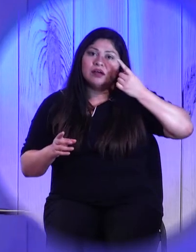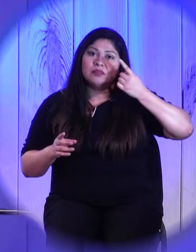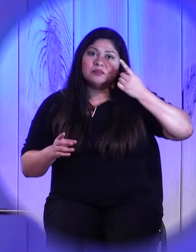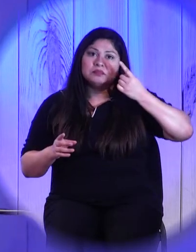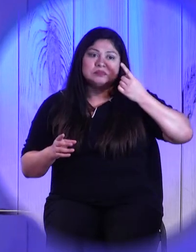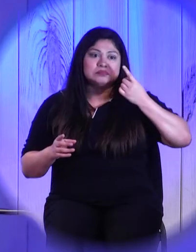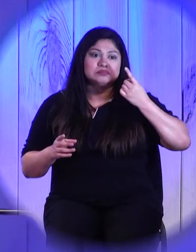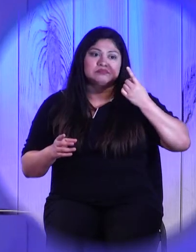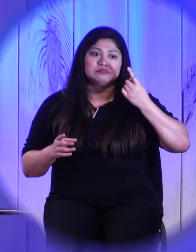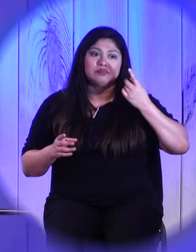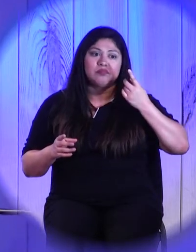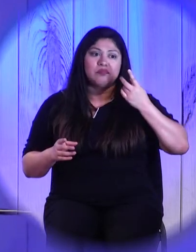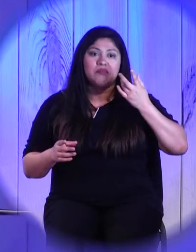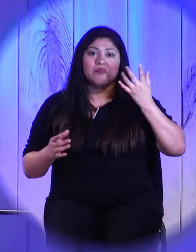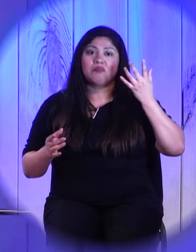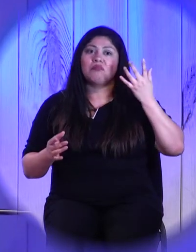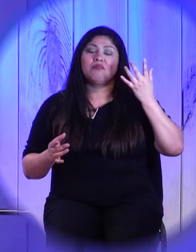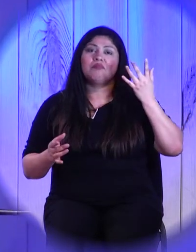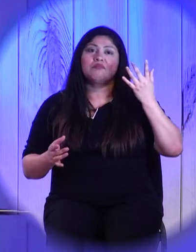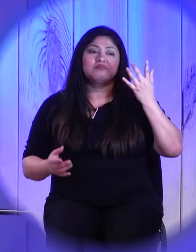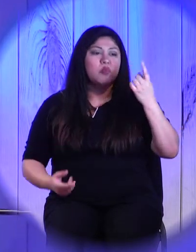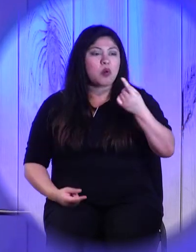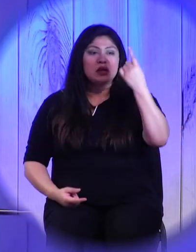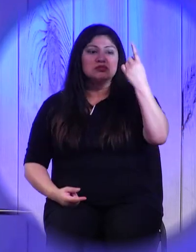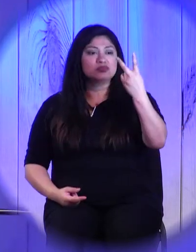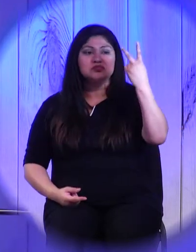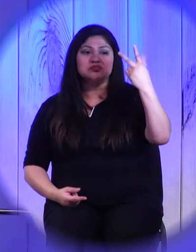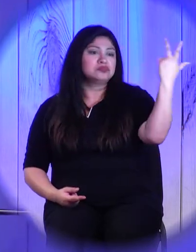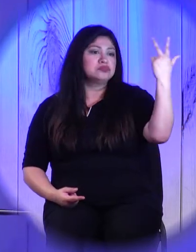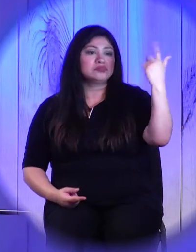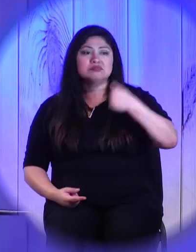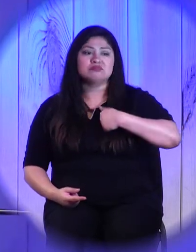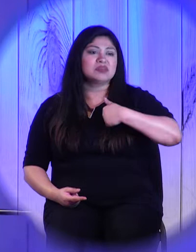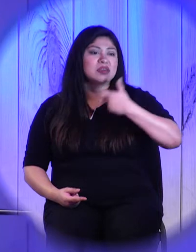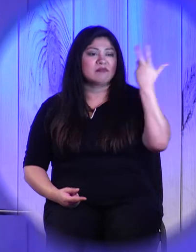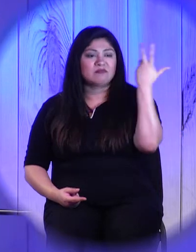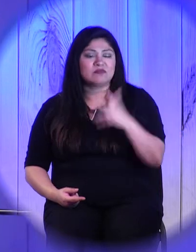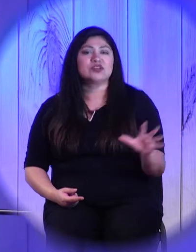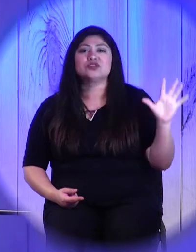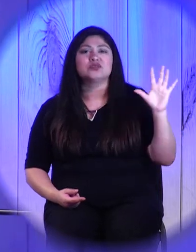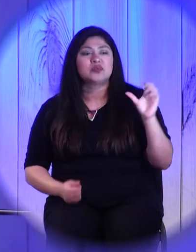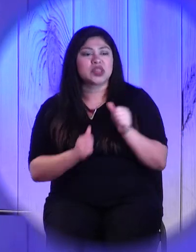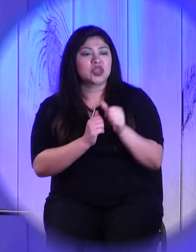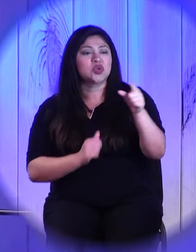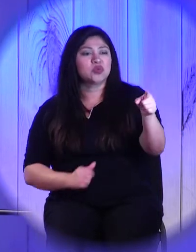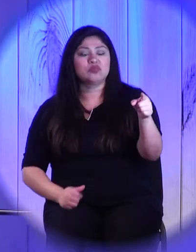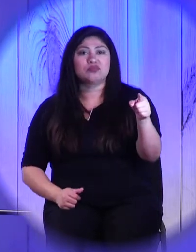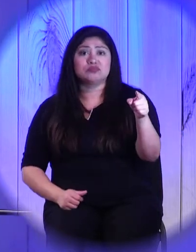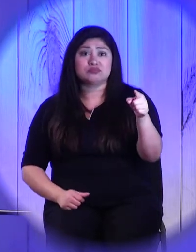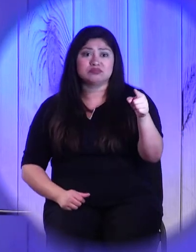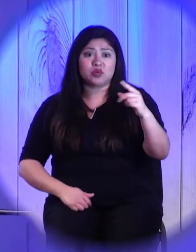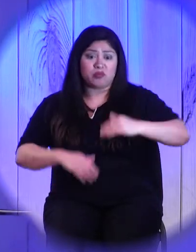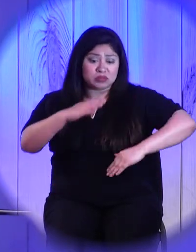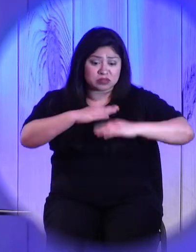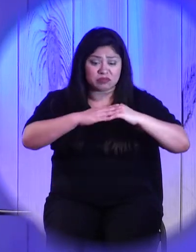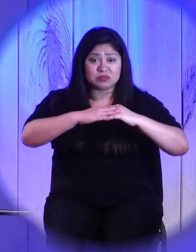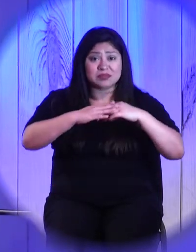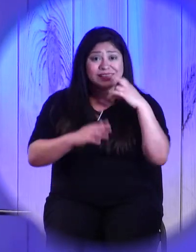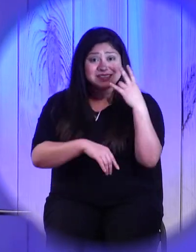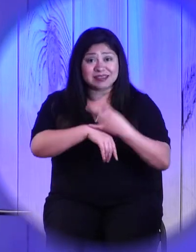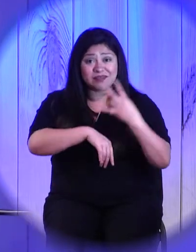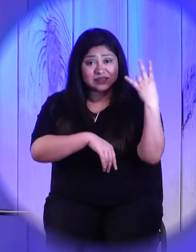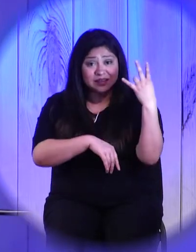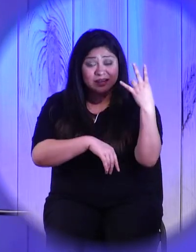two, three, that's it, I'm done with you. Even to give someone seven tries, so long as we are